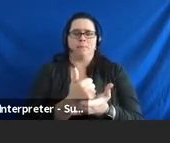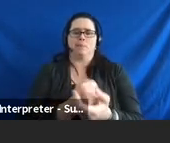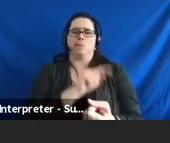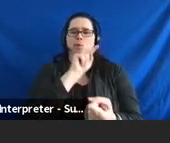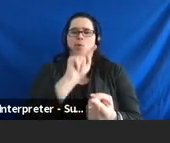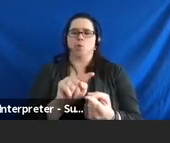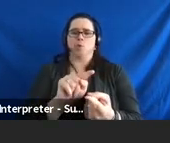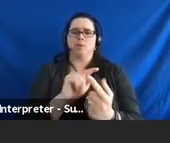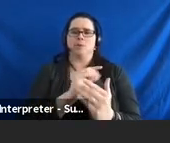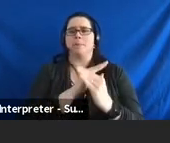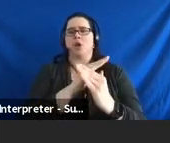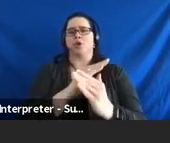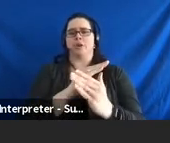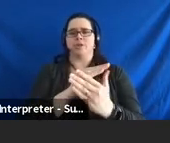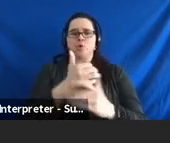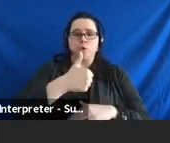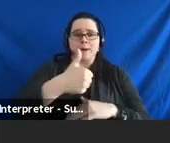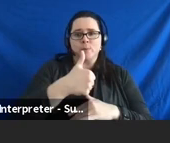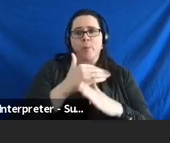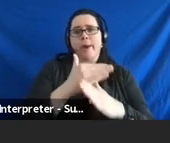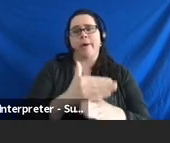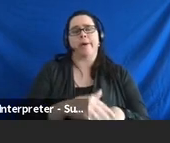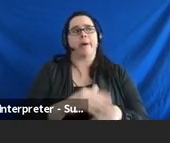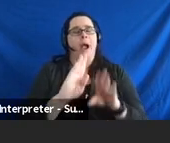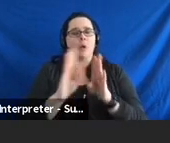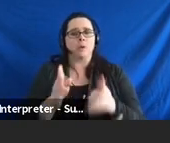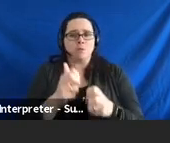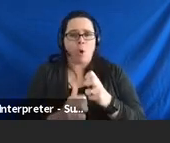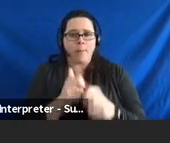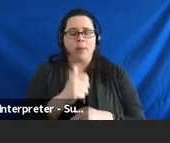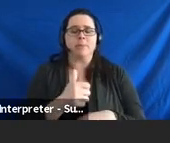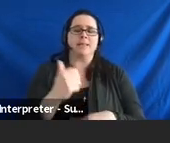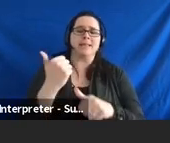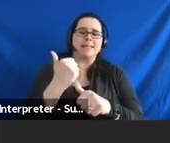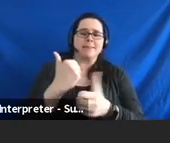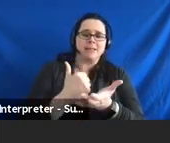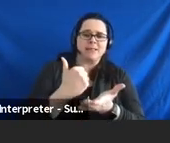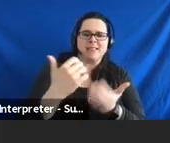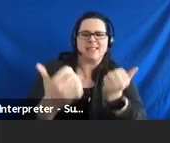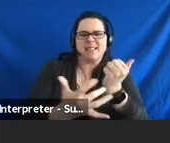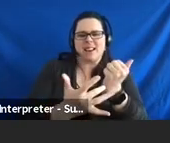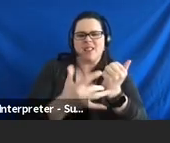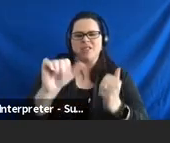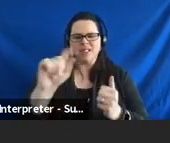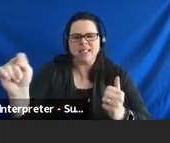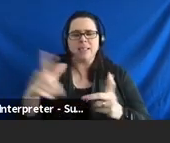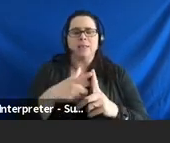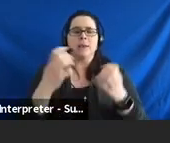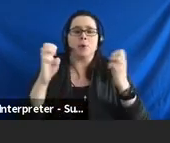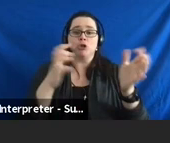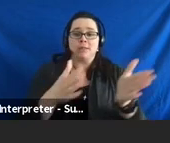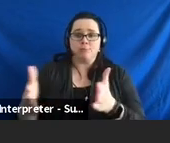or eliminate barriers around transportation, housing, assistive technology, health, education, and emergency preparation.